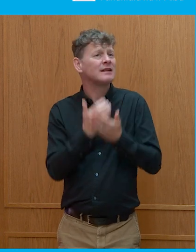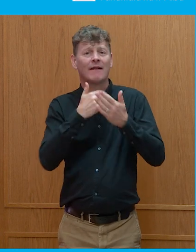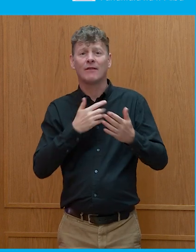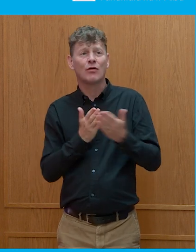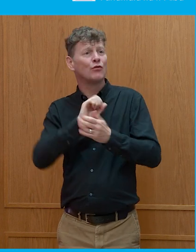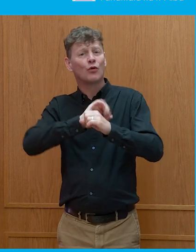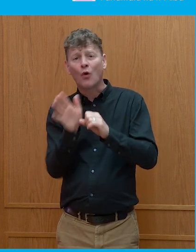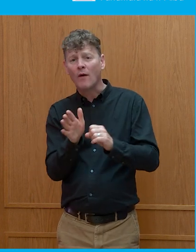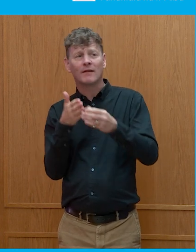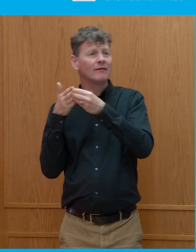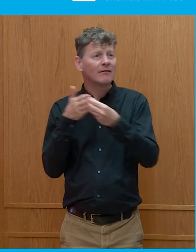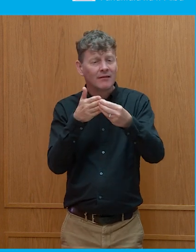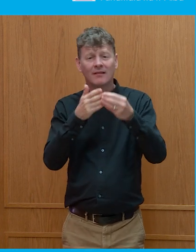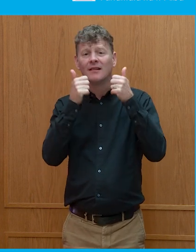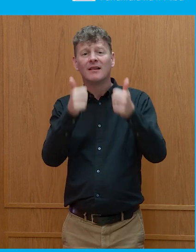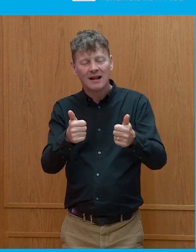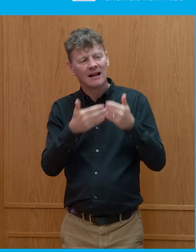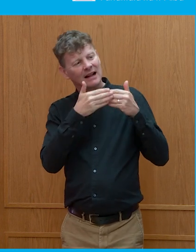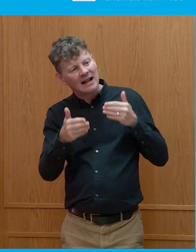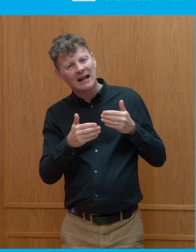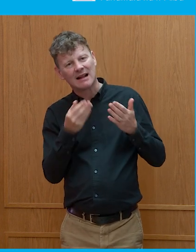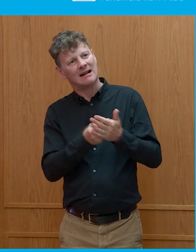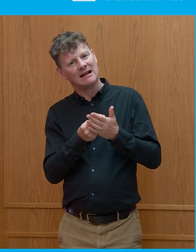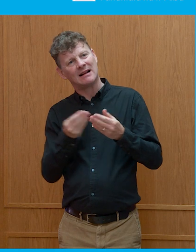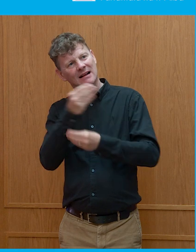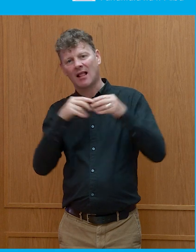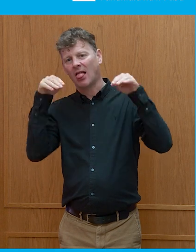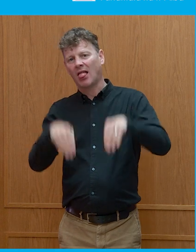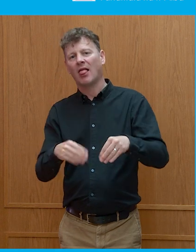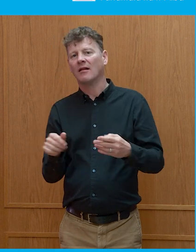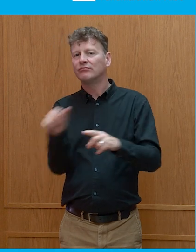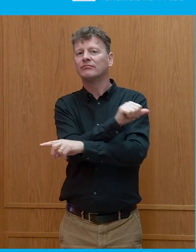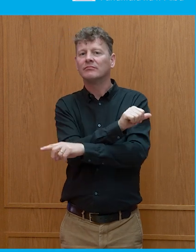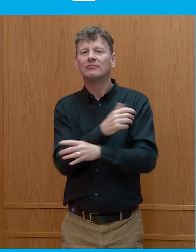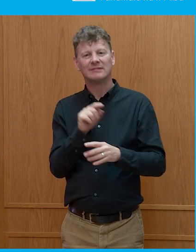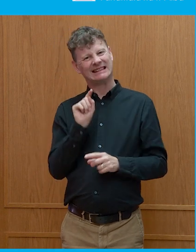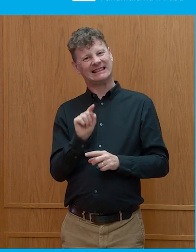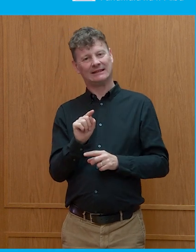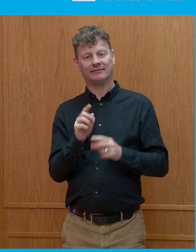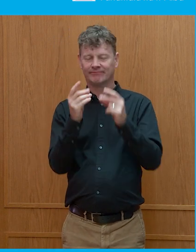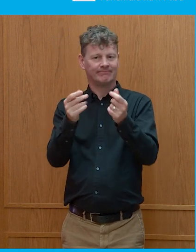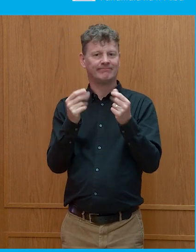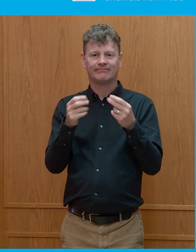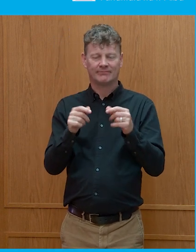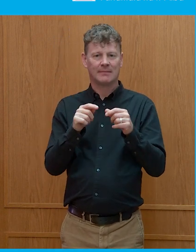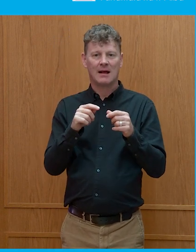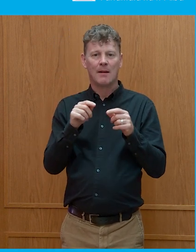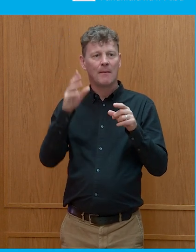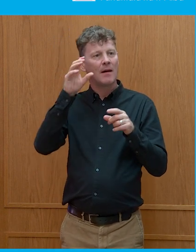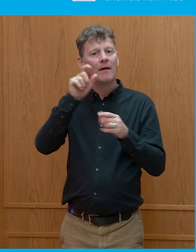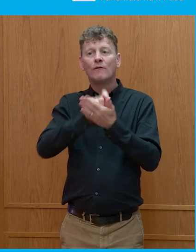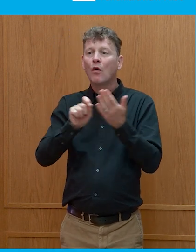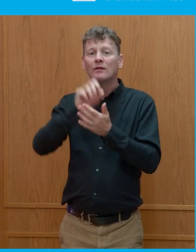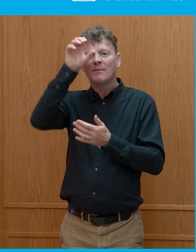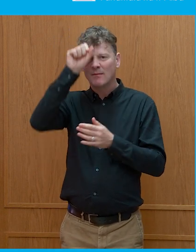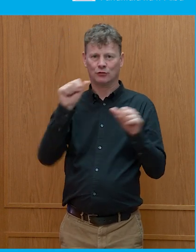Thank you for guiding us through that. What have you done for me lately? And that is the goldfish mentality of a memory, if you're a Ted Lasso